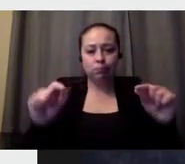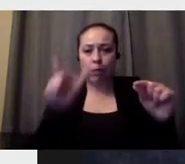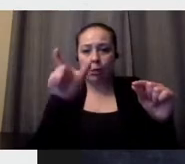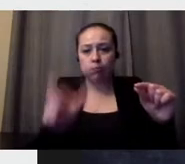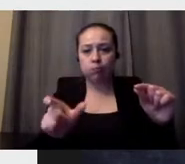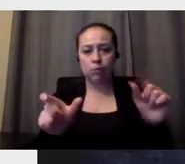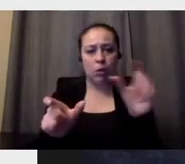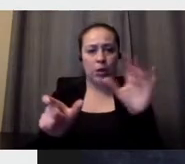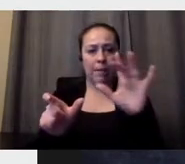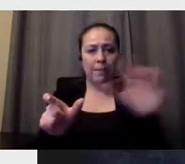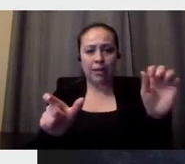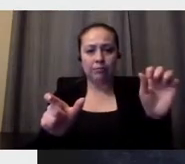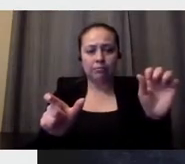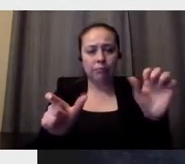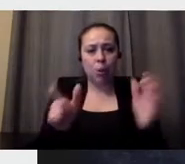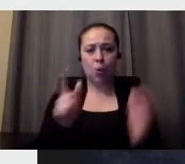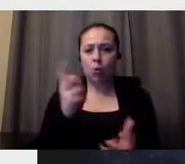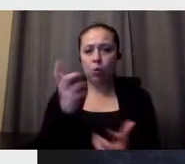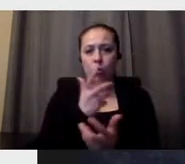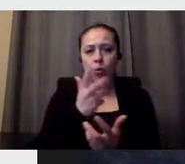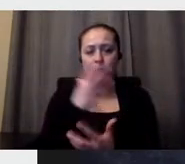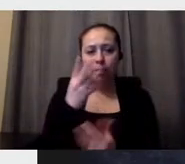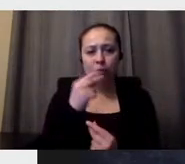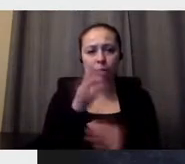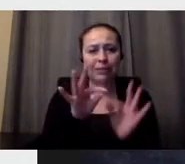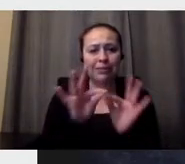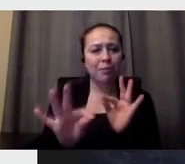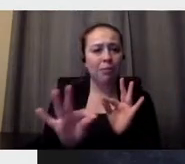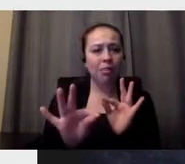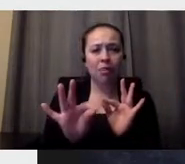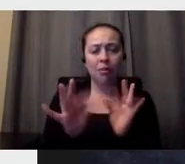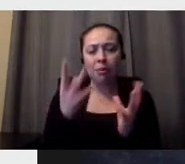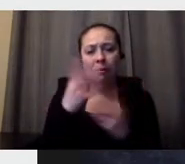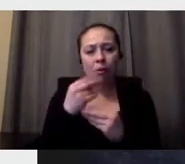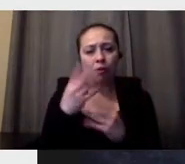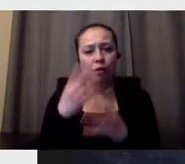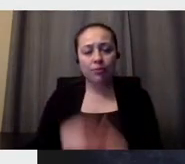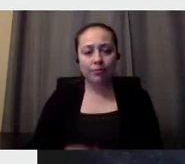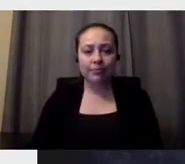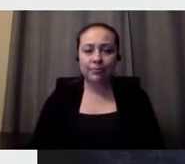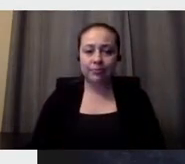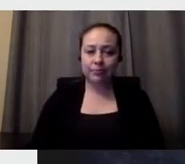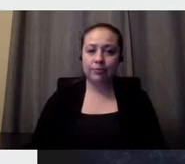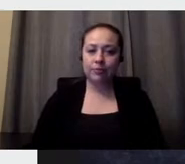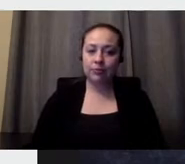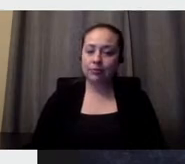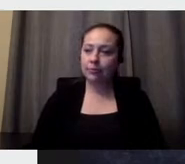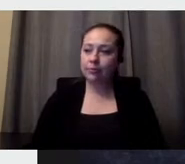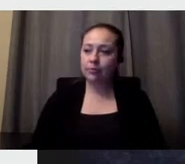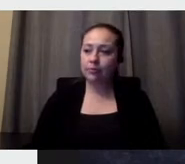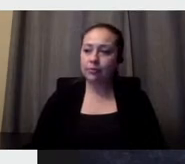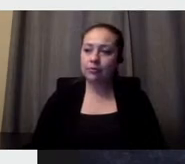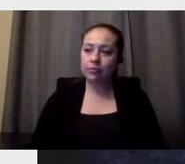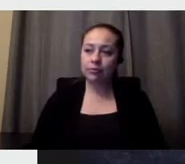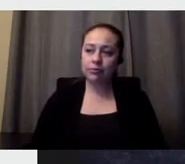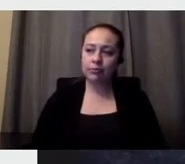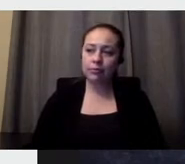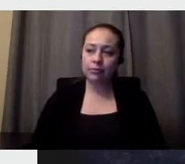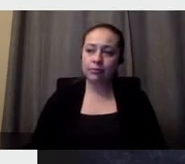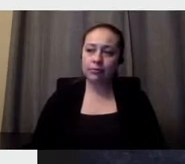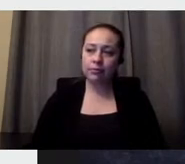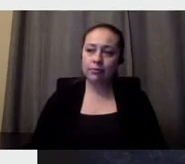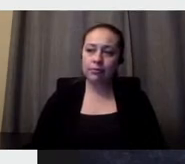it's just lovely to see this. Because here you can see the essence of how